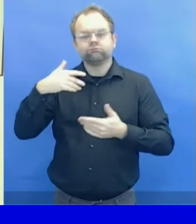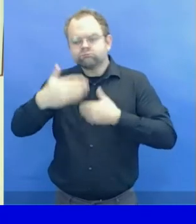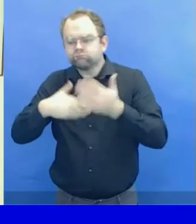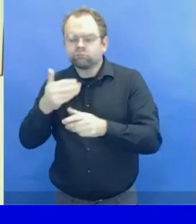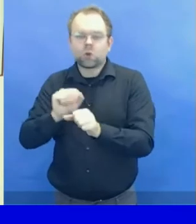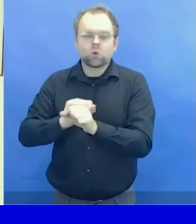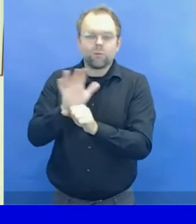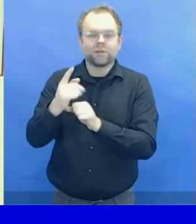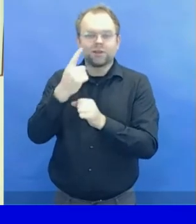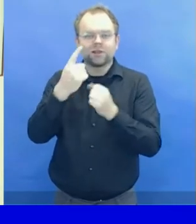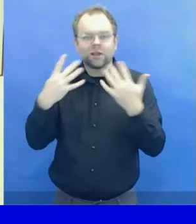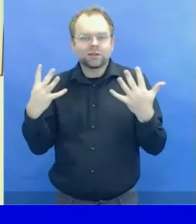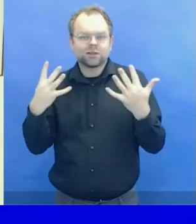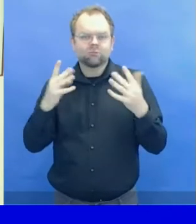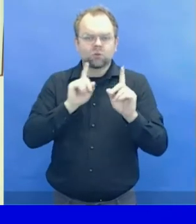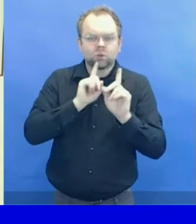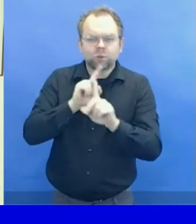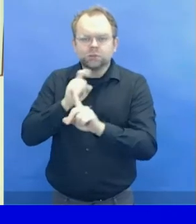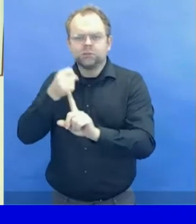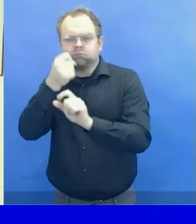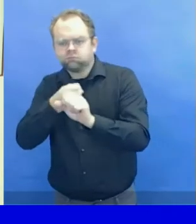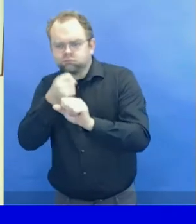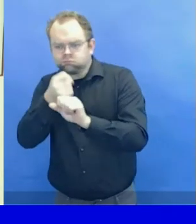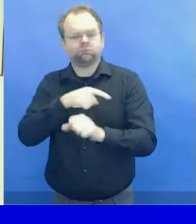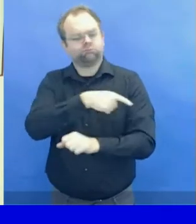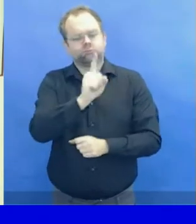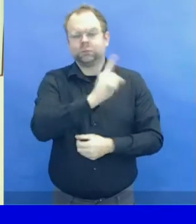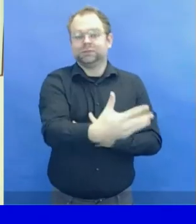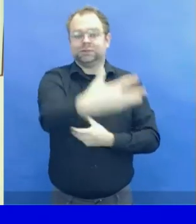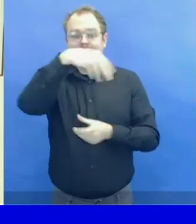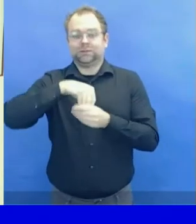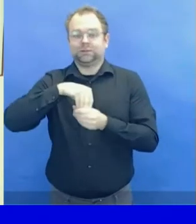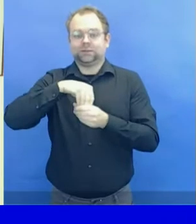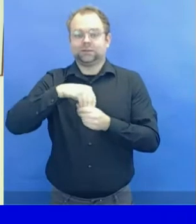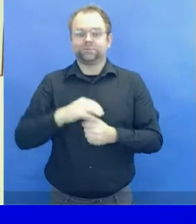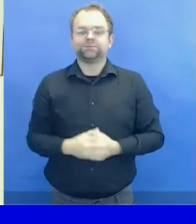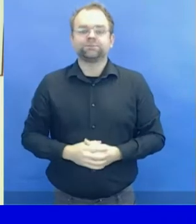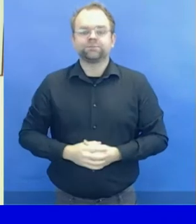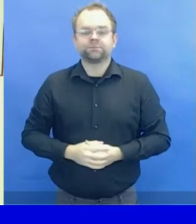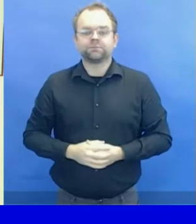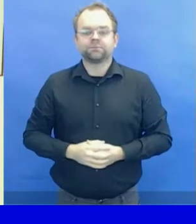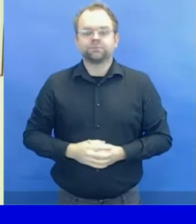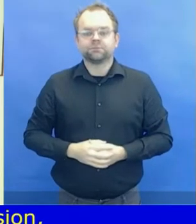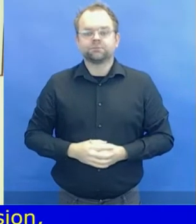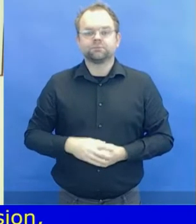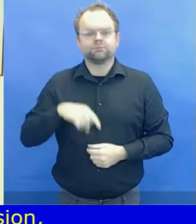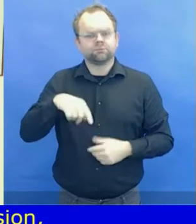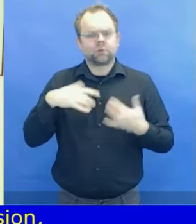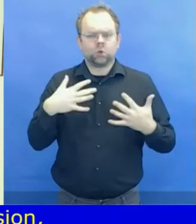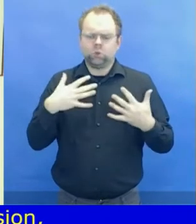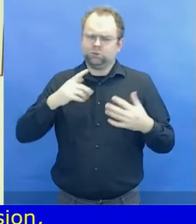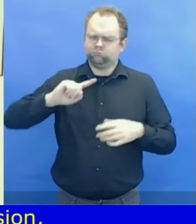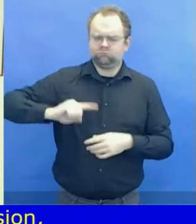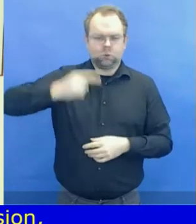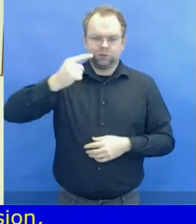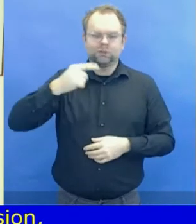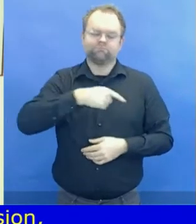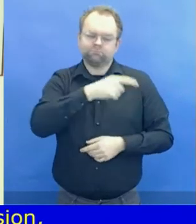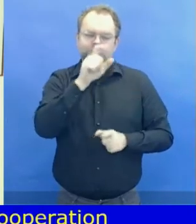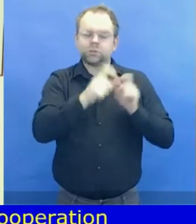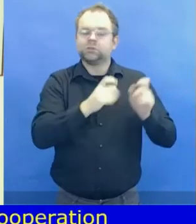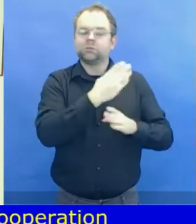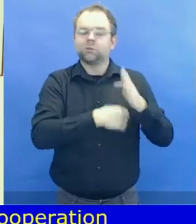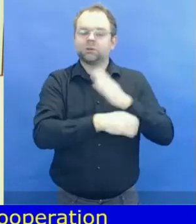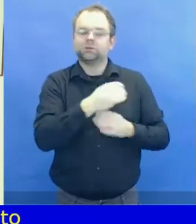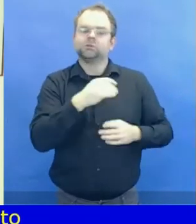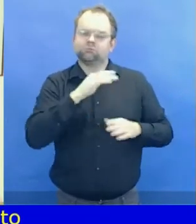cooperation and readiness to persevere and to keep moving forward with this noble cause. Thank you very much on behalf of Ecuador